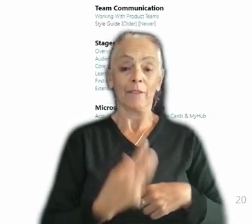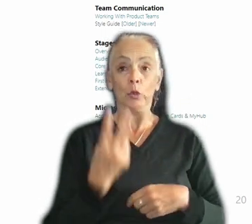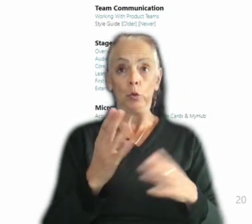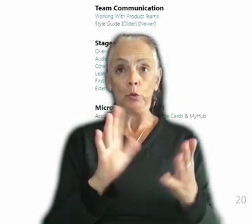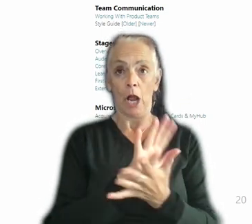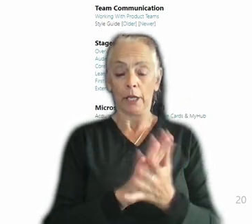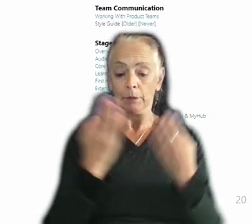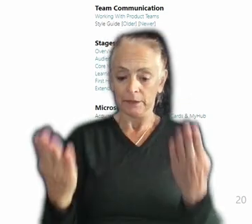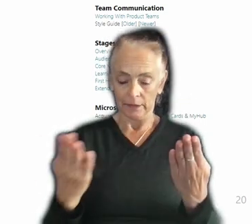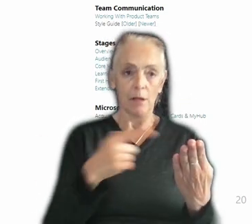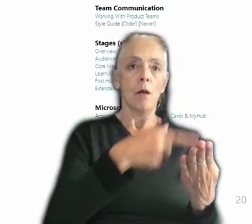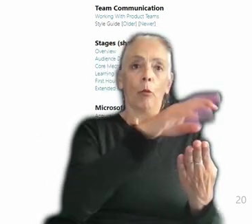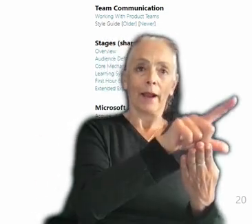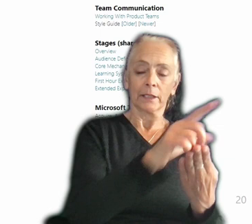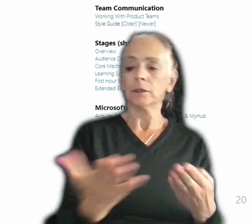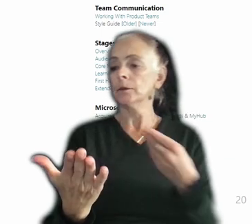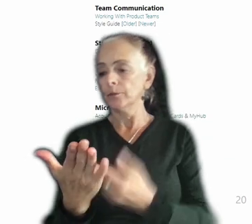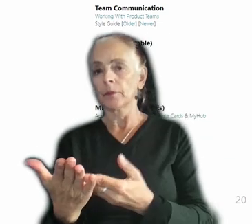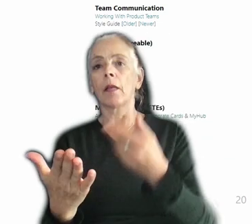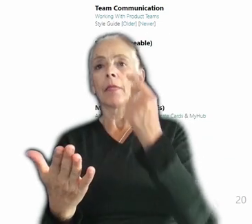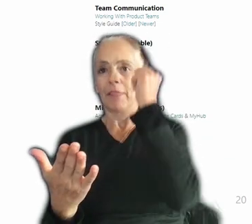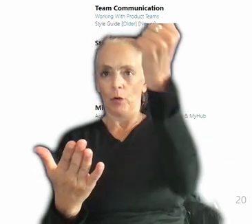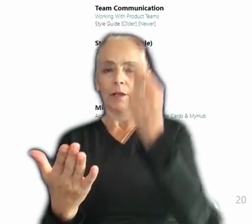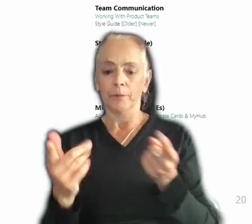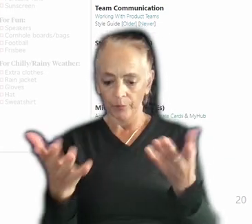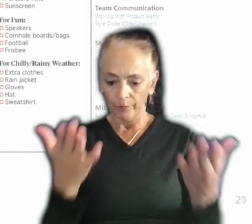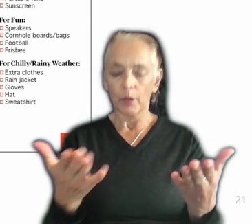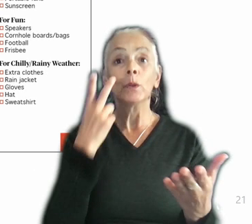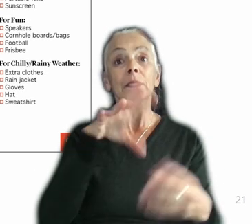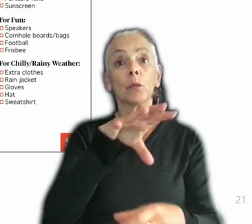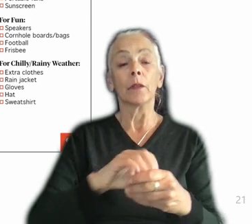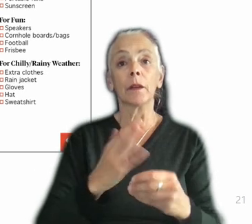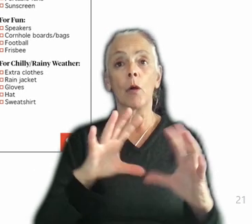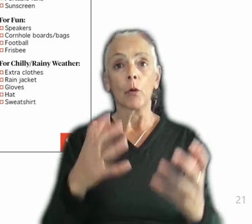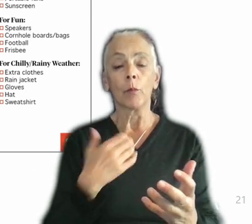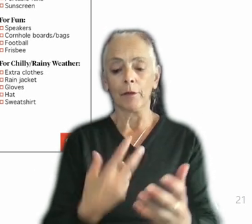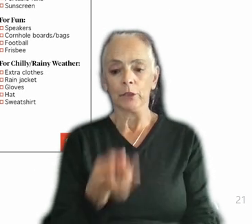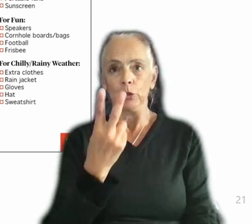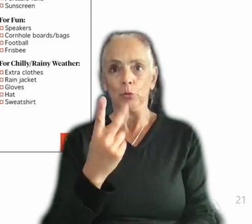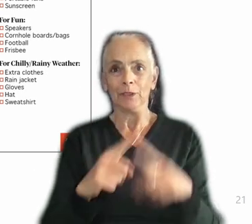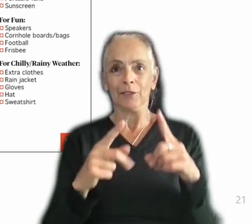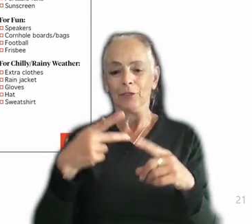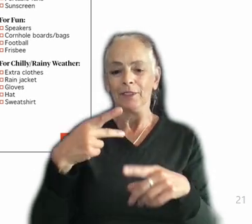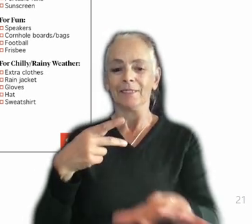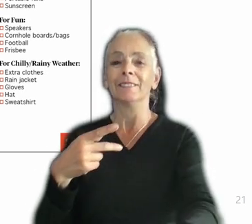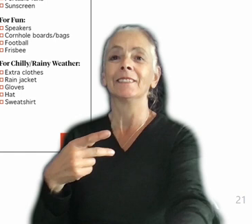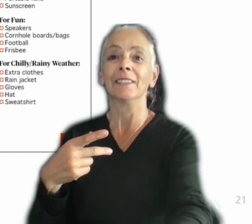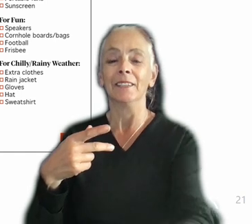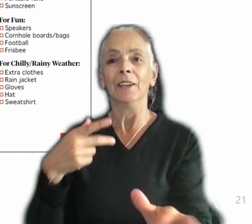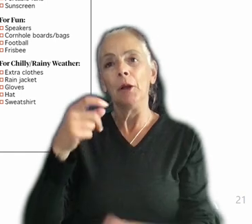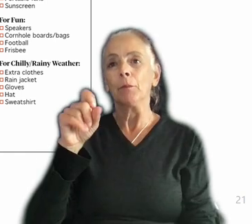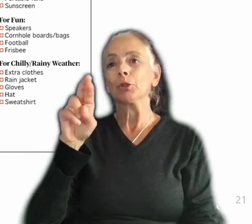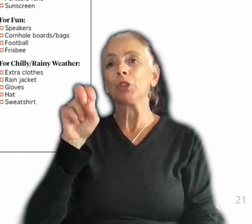more theoretical. This is because we've started to see that within our own group, there are two personas that we need to foster. One is